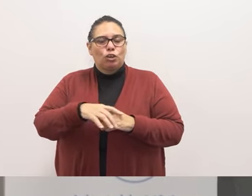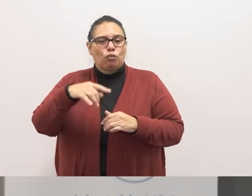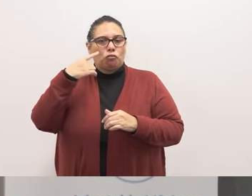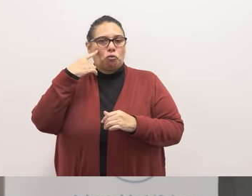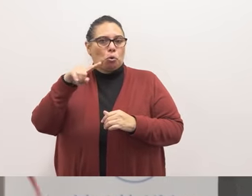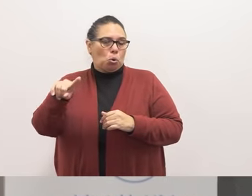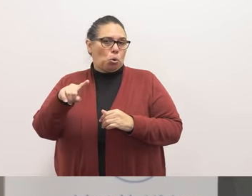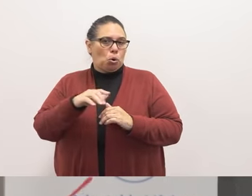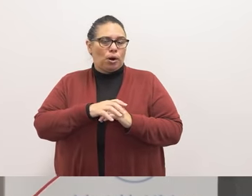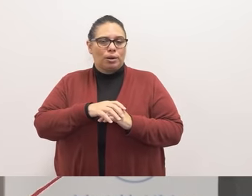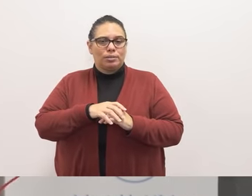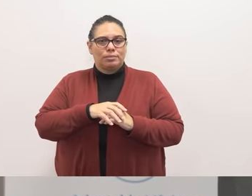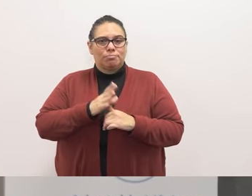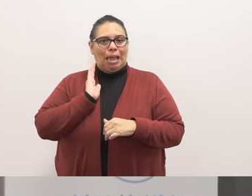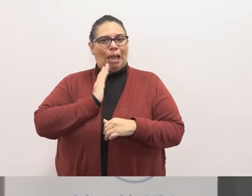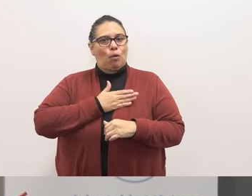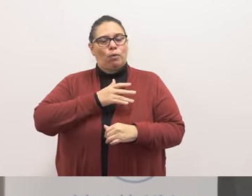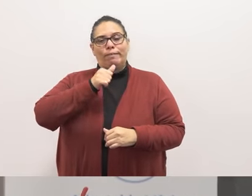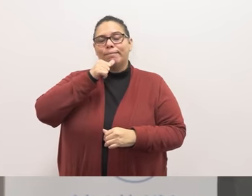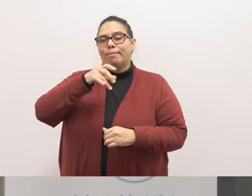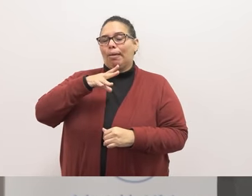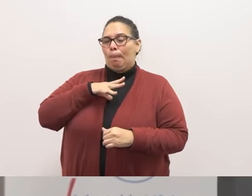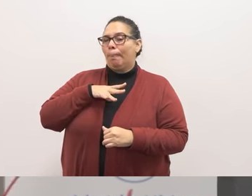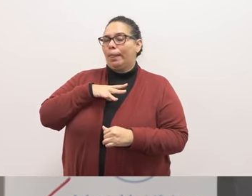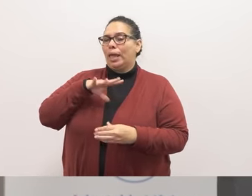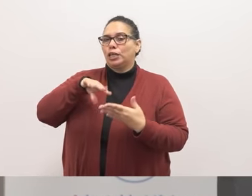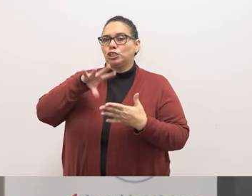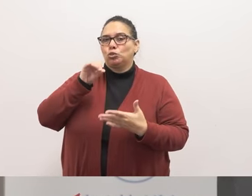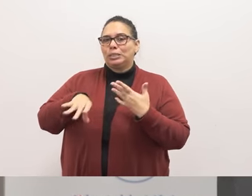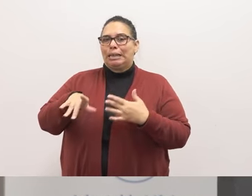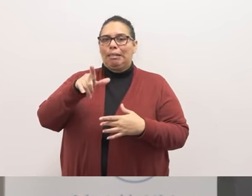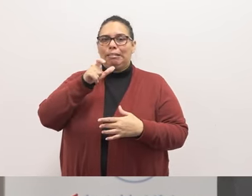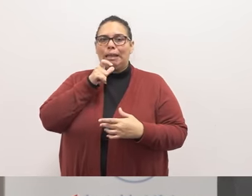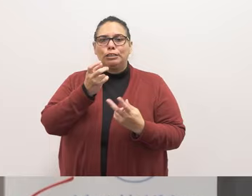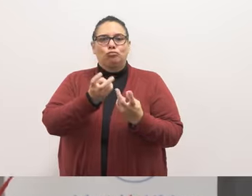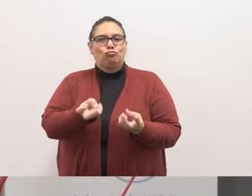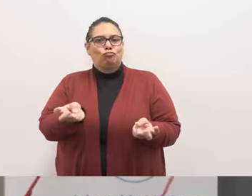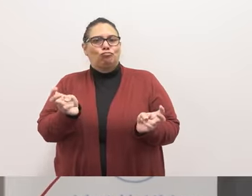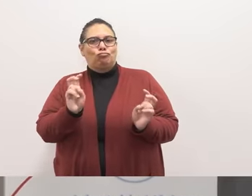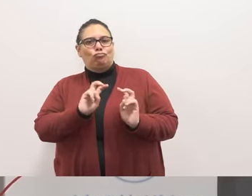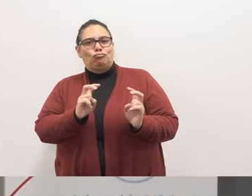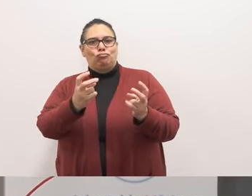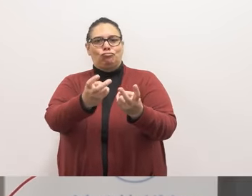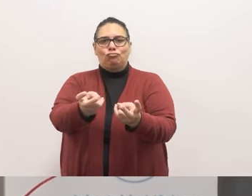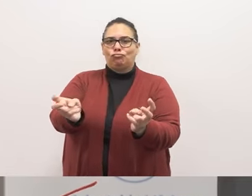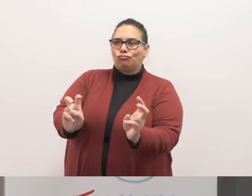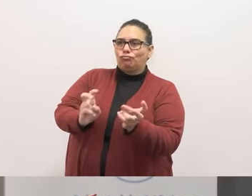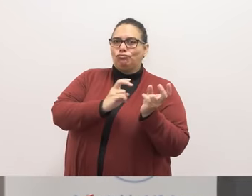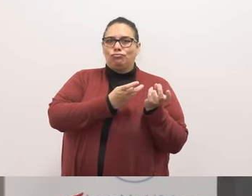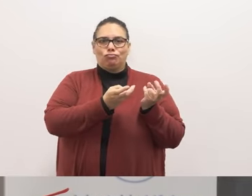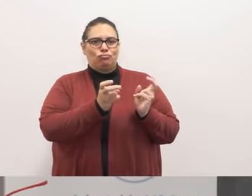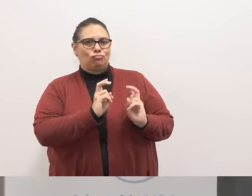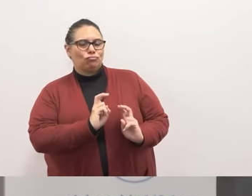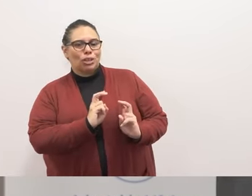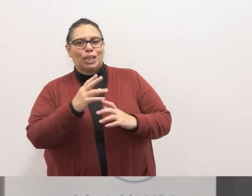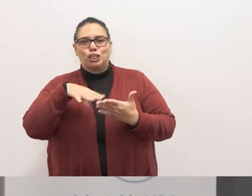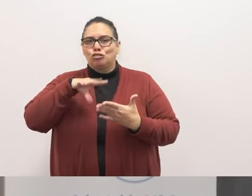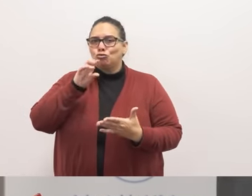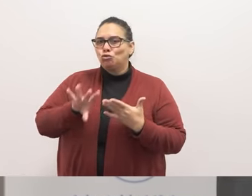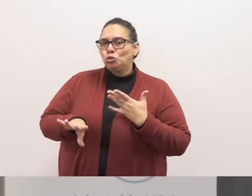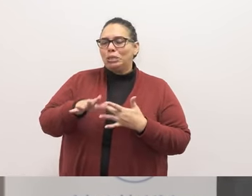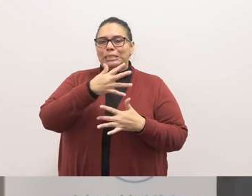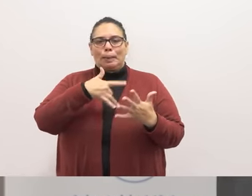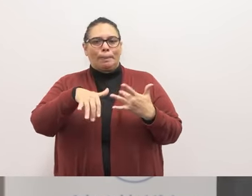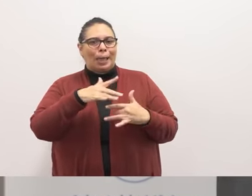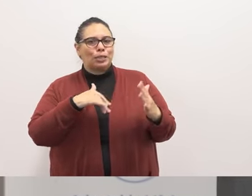our our female students at lunch we sit at tables we have a couple of adults at the table and we talk